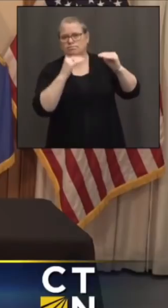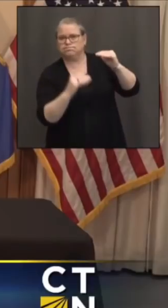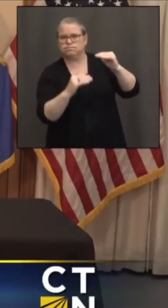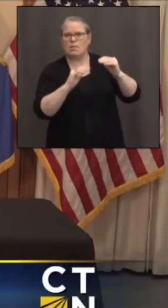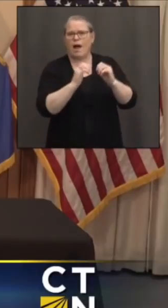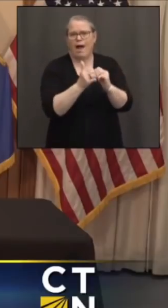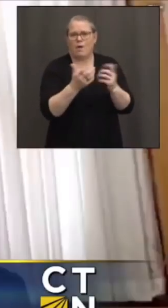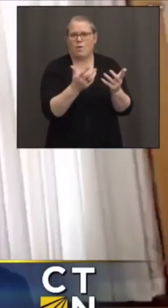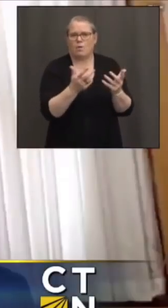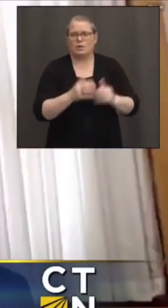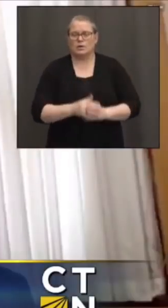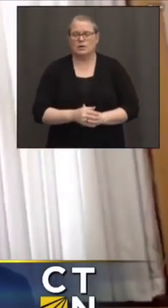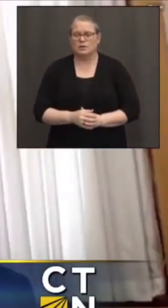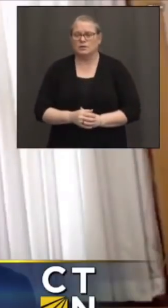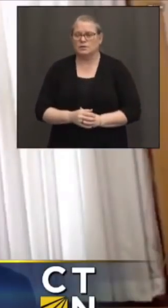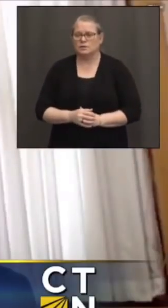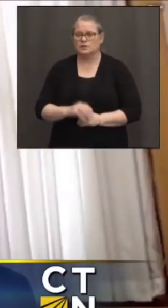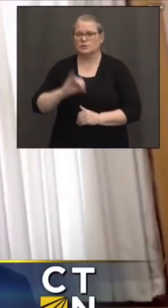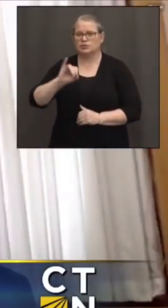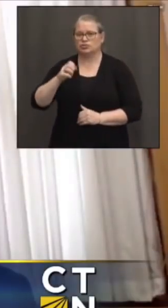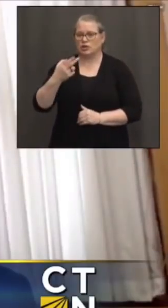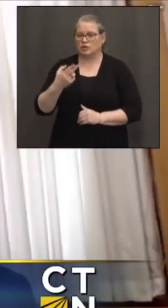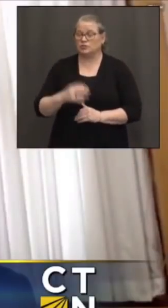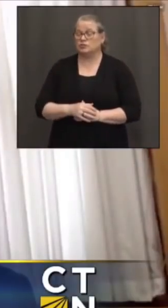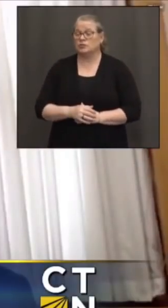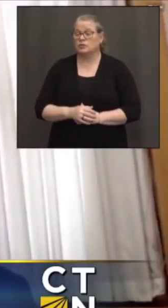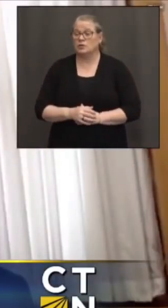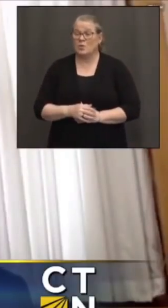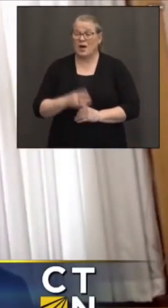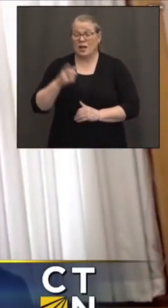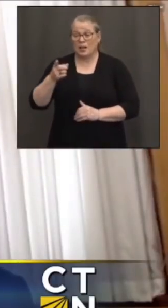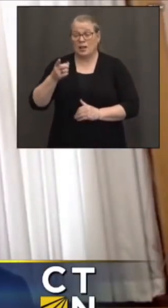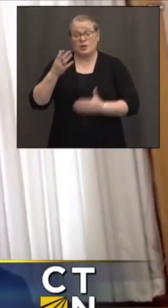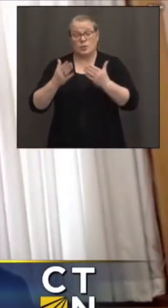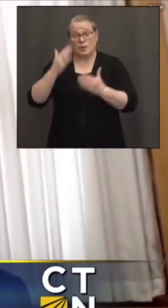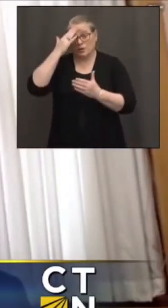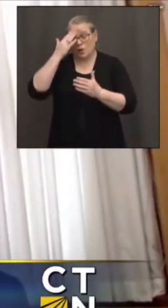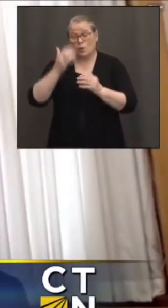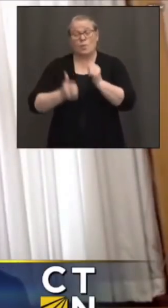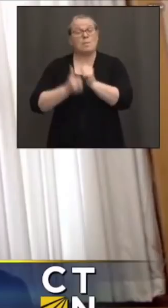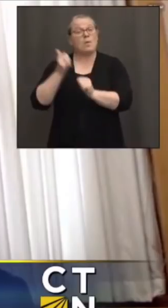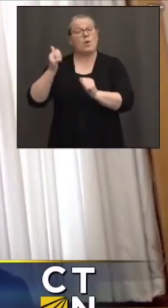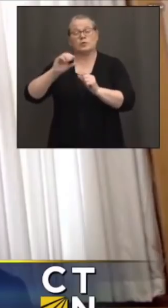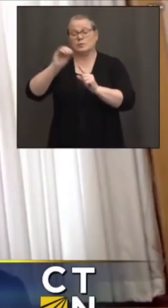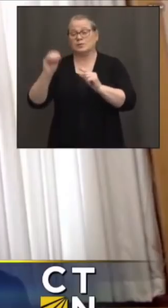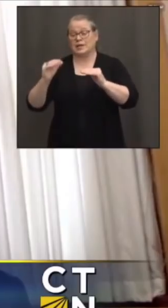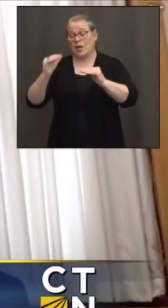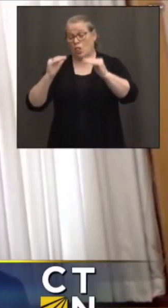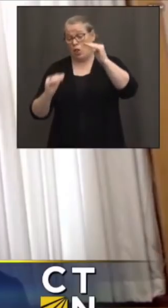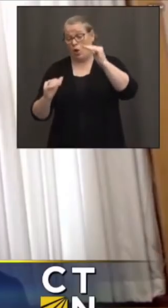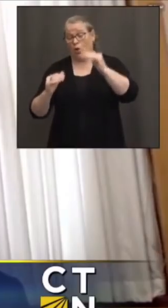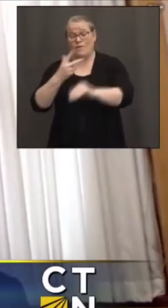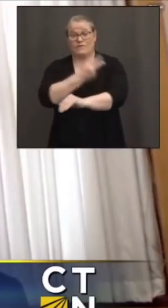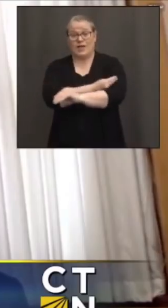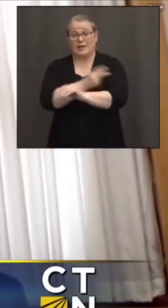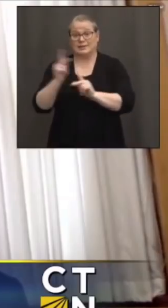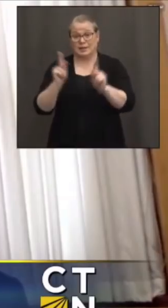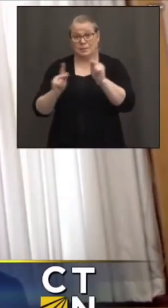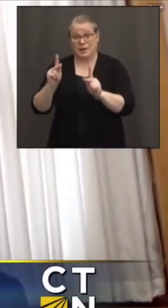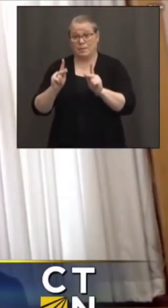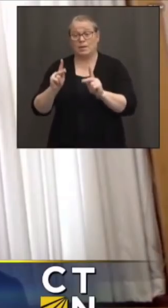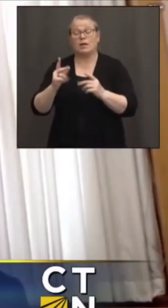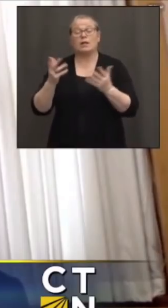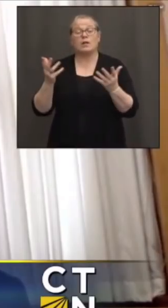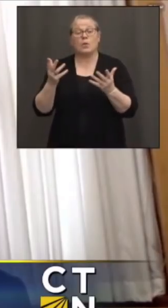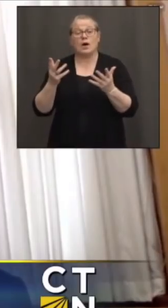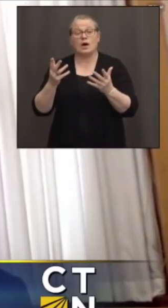Well, as you probably know, Alex, the category which has been consistently lowest in terms of vaccinating people in high SVI communities has been